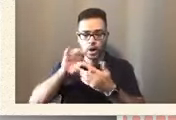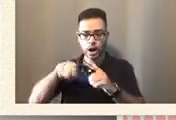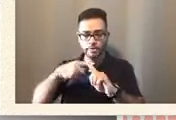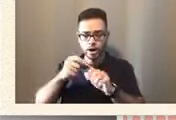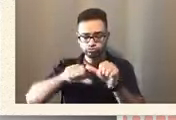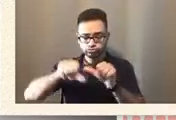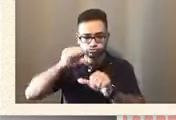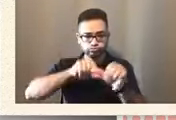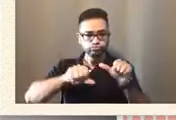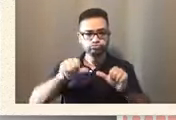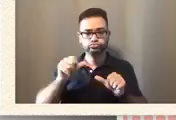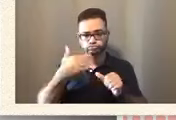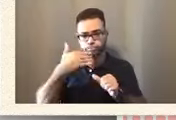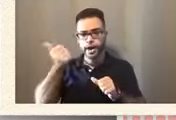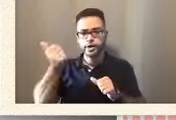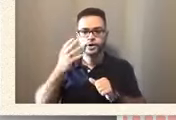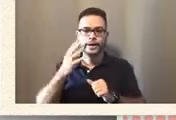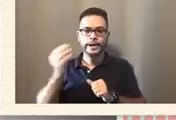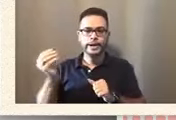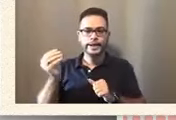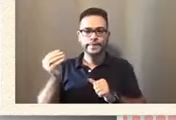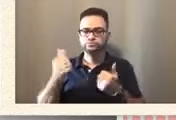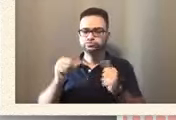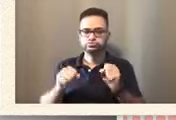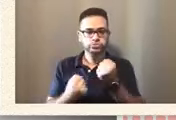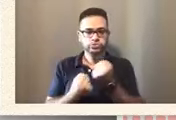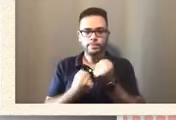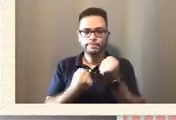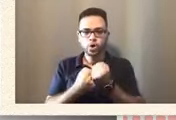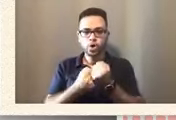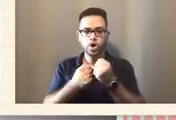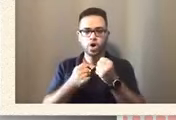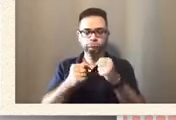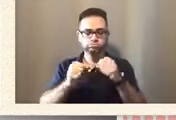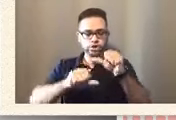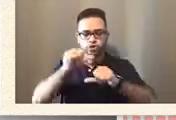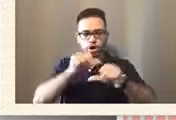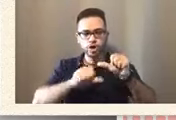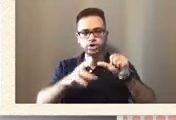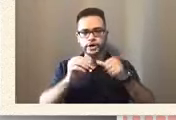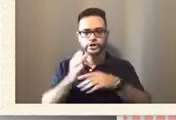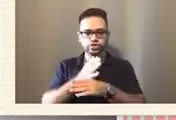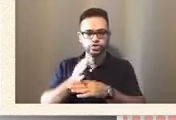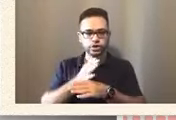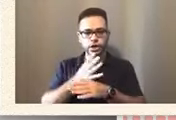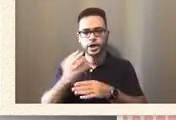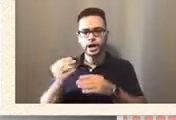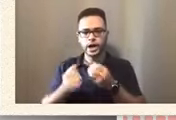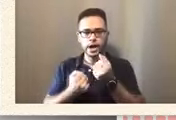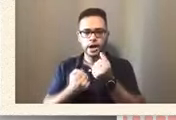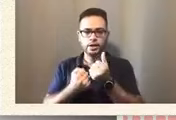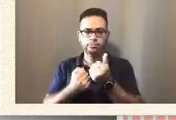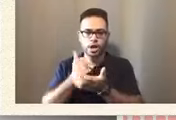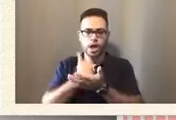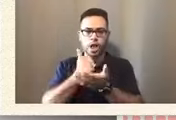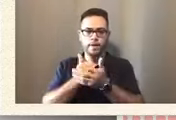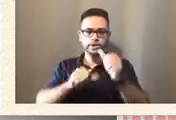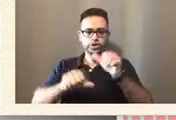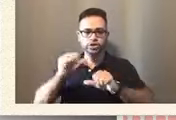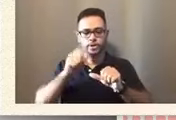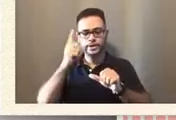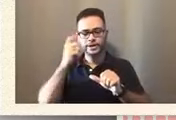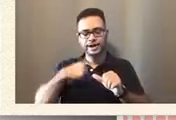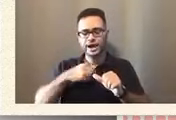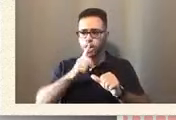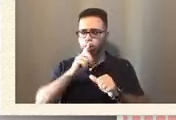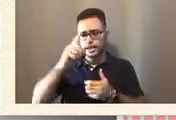just support each other and share and help each other. Because I truly believe there is a power in us,